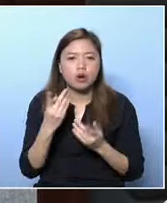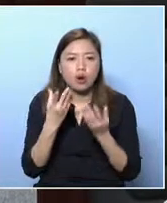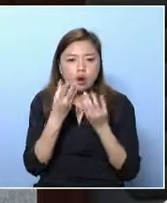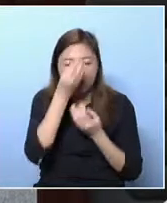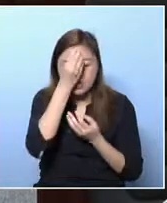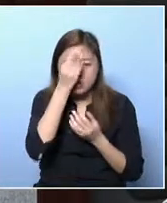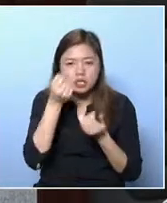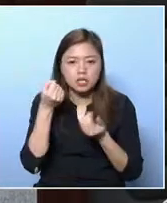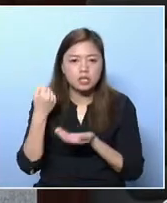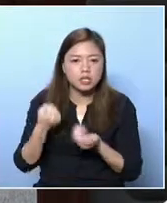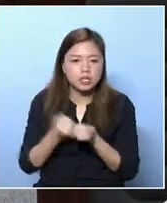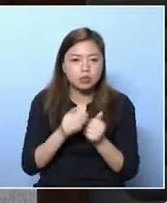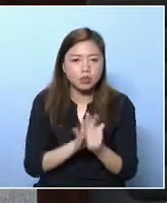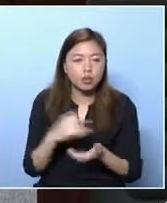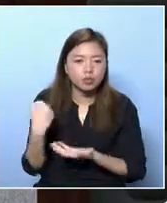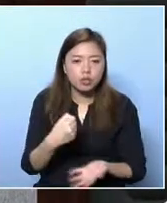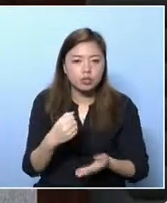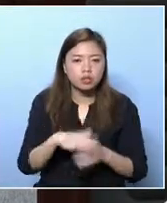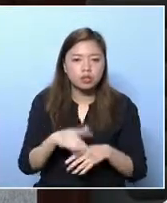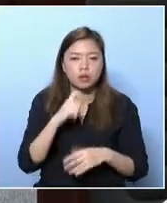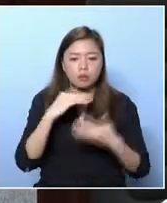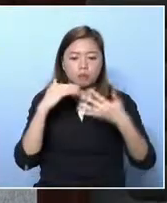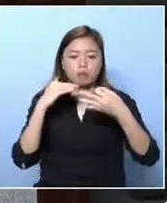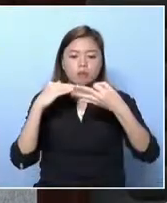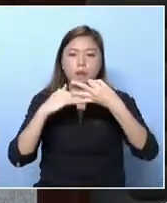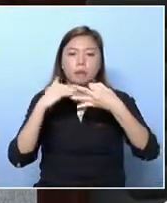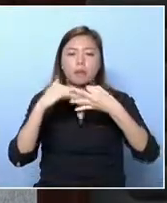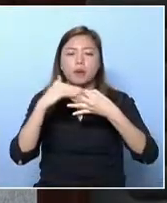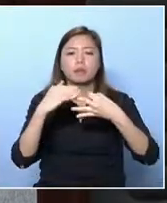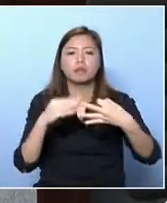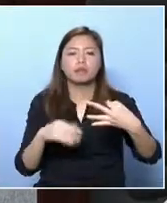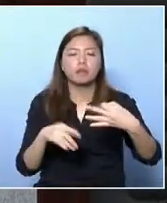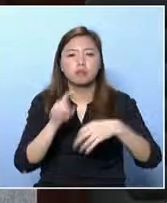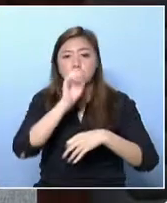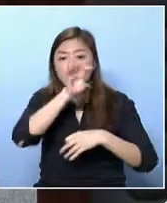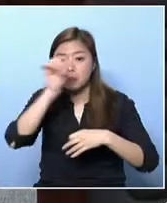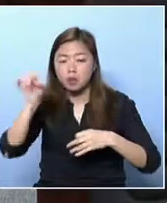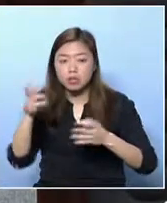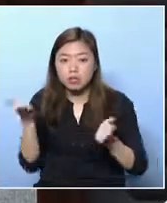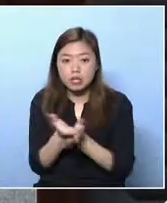take lessons in extracurricular settings.